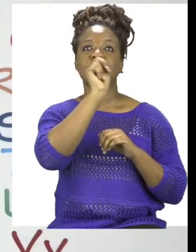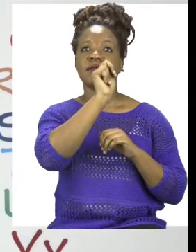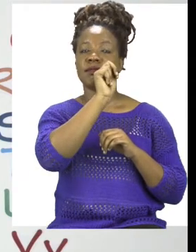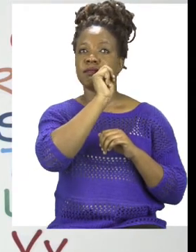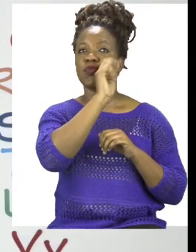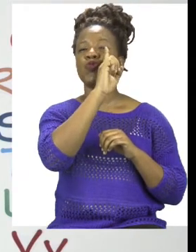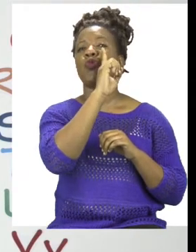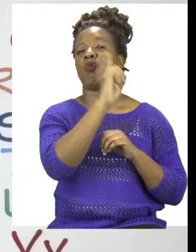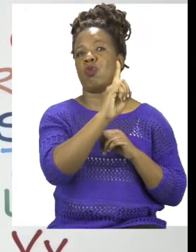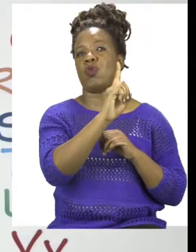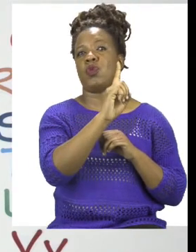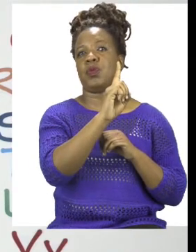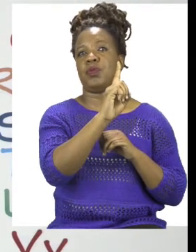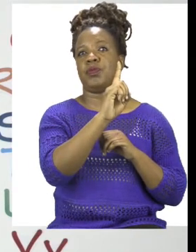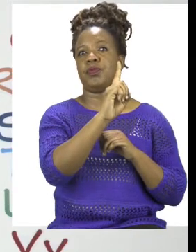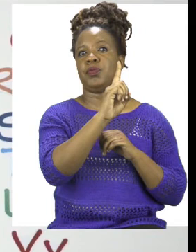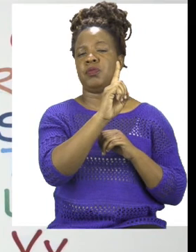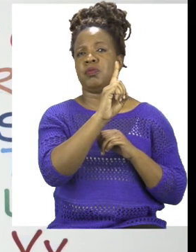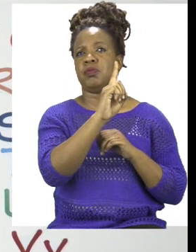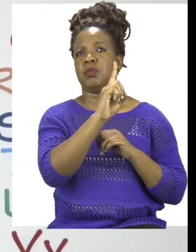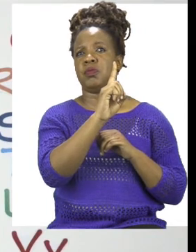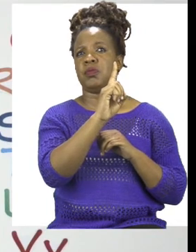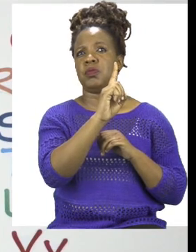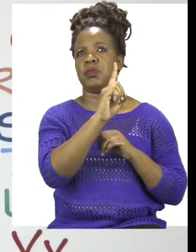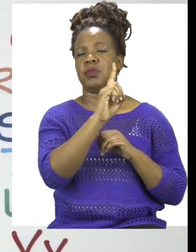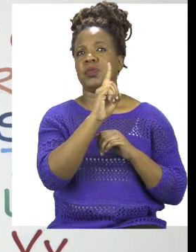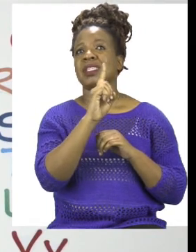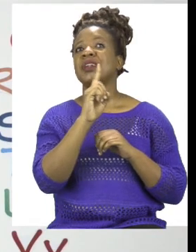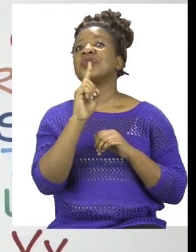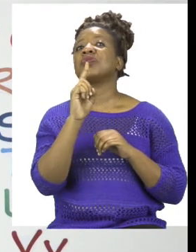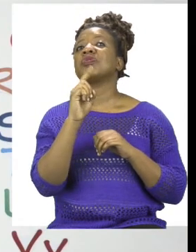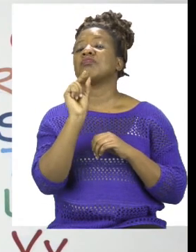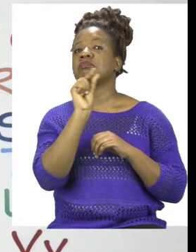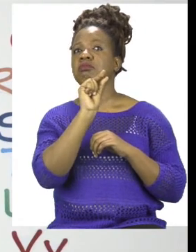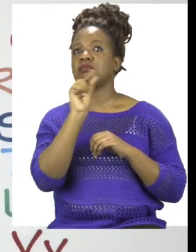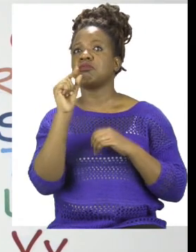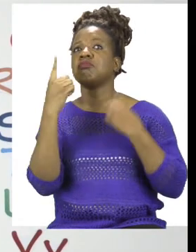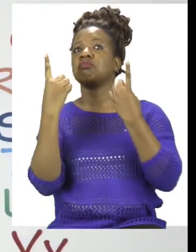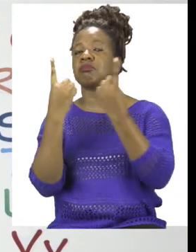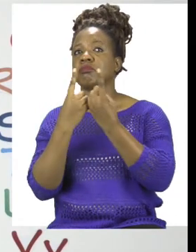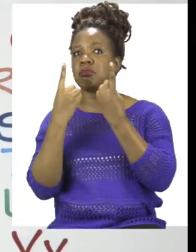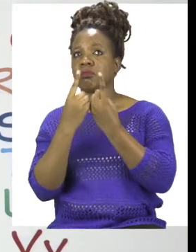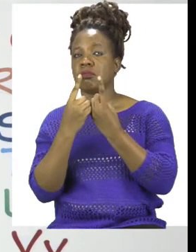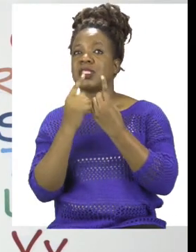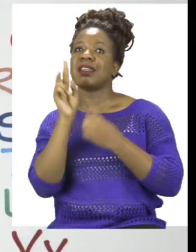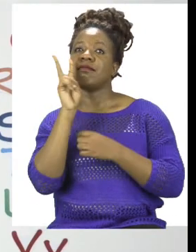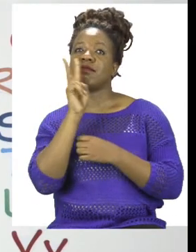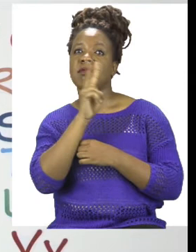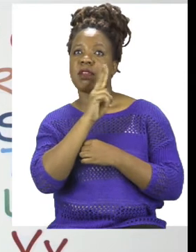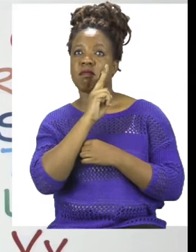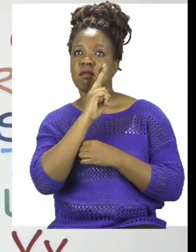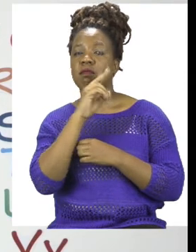in order to agree with the word Ben, the word play needs to have an S. So we